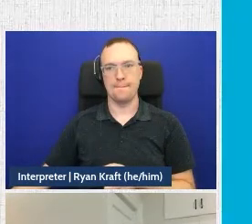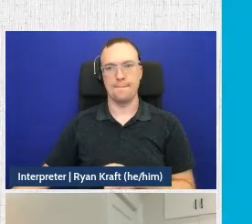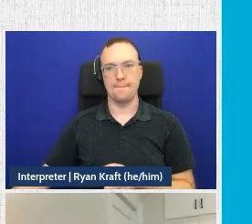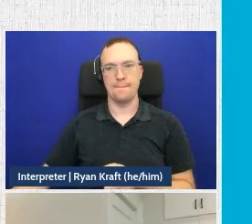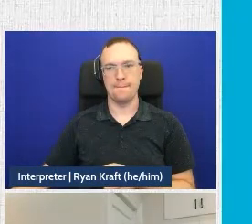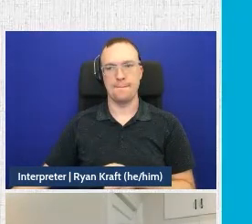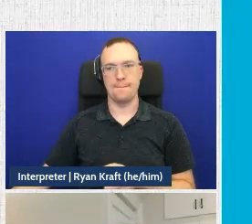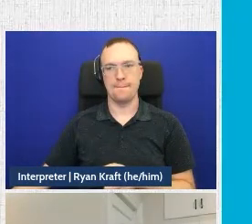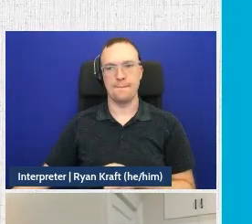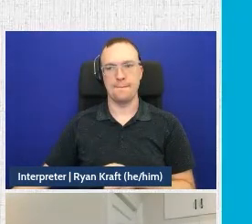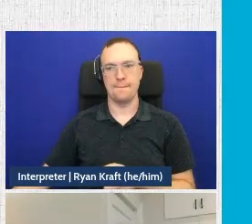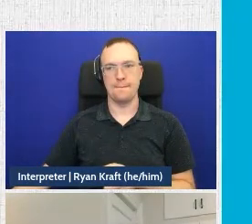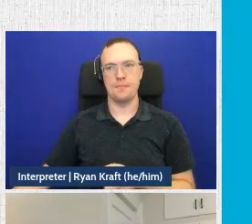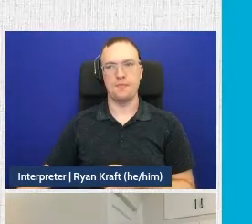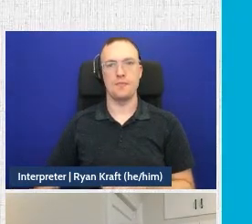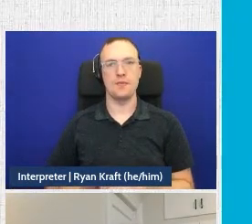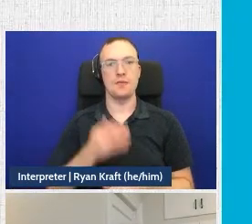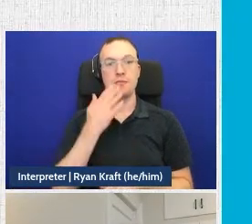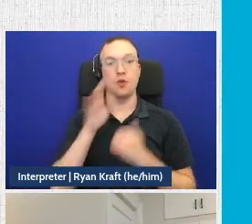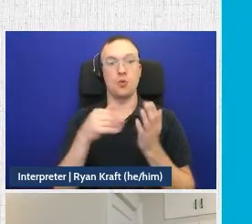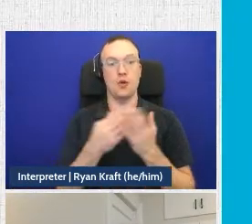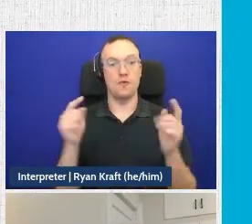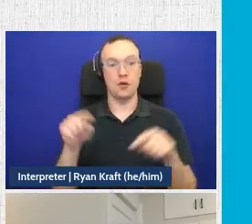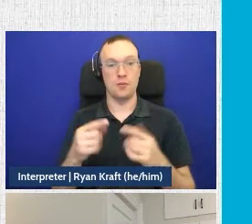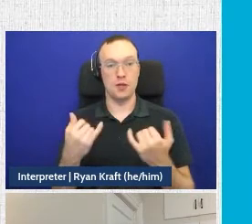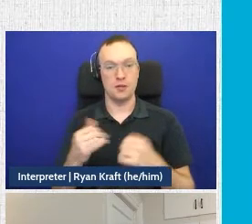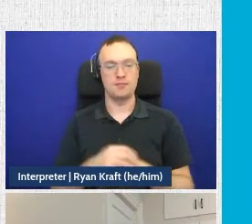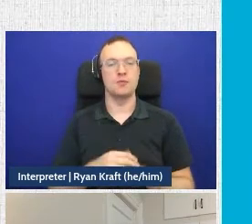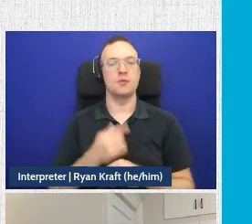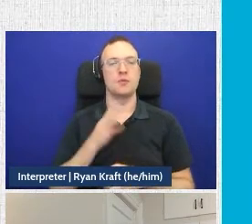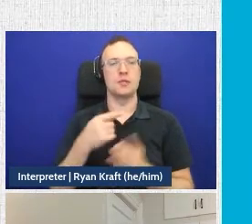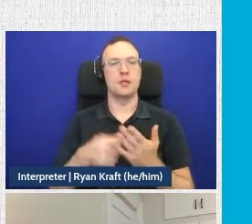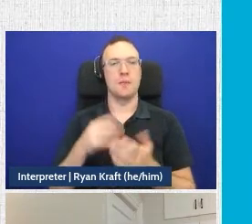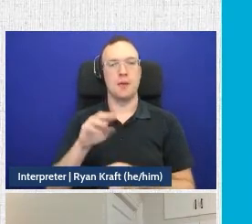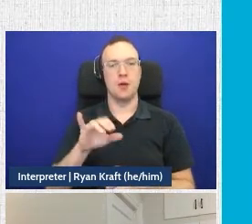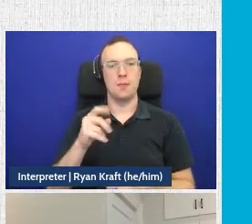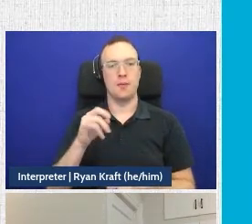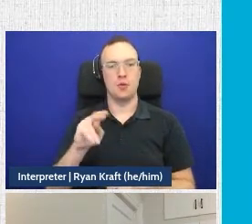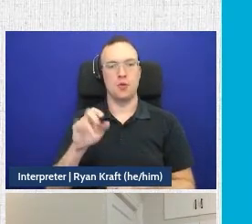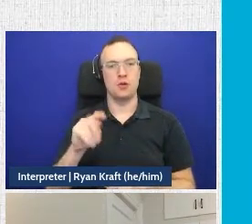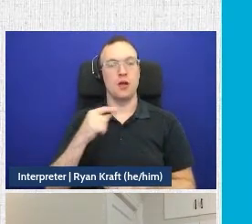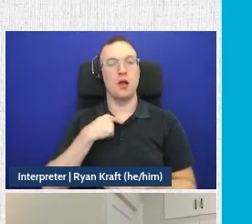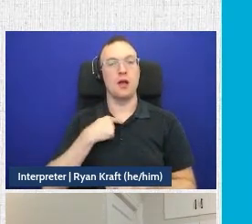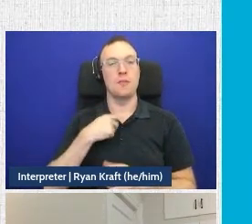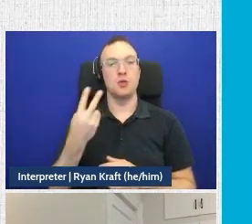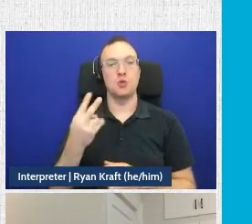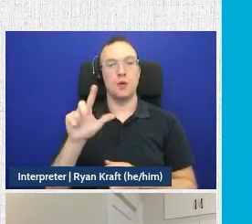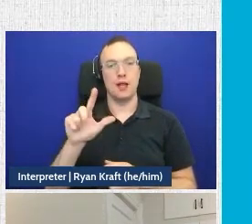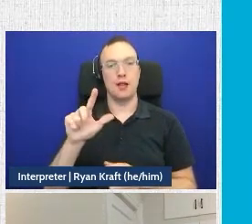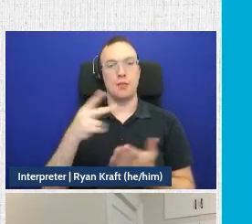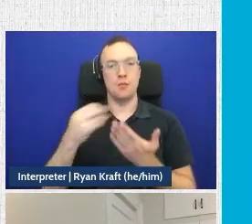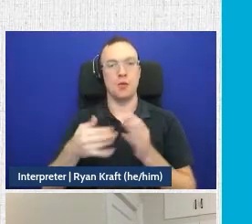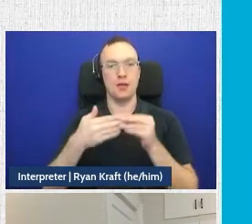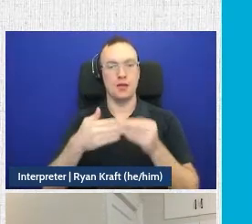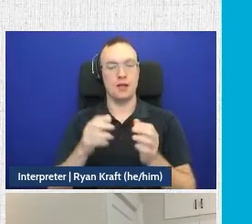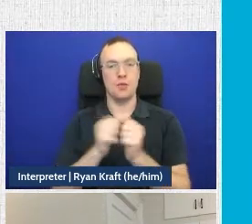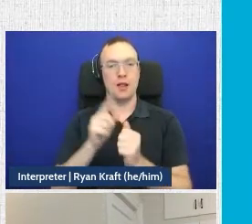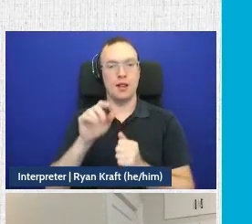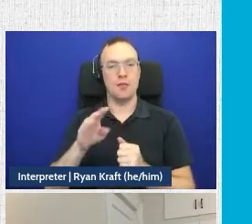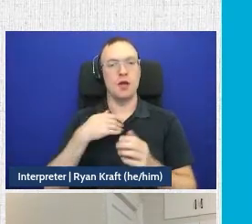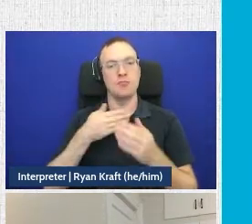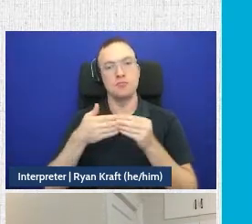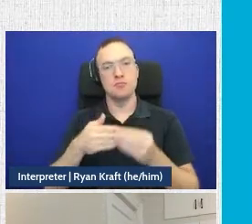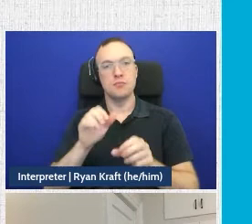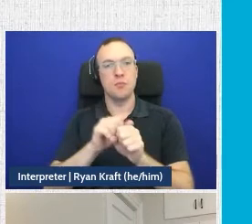Thanks, Abby, and thank you all for coming. I am Holly, I'm a 2L project leader with the Lab. This year, I'm leading the Employment Project, and I'm